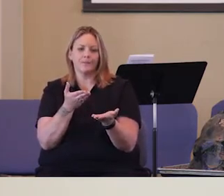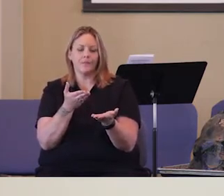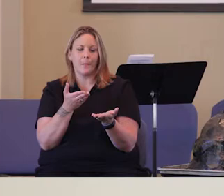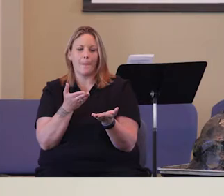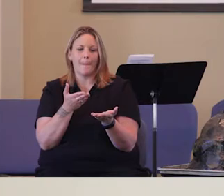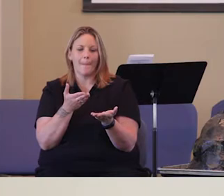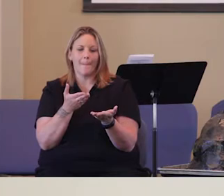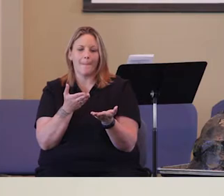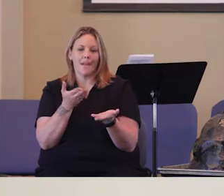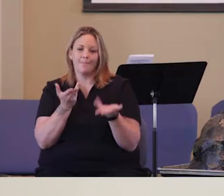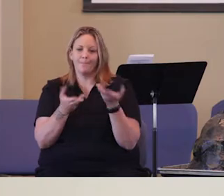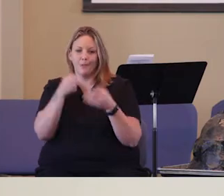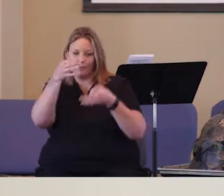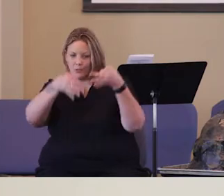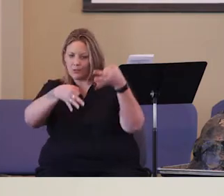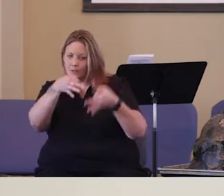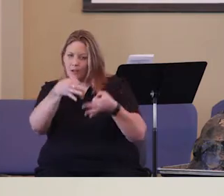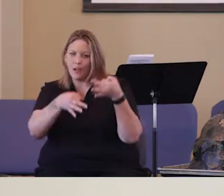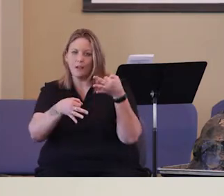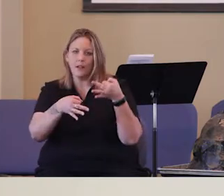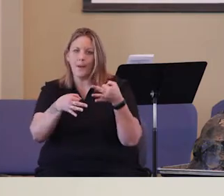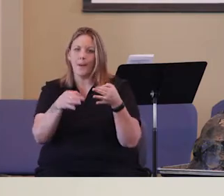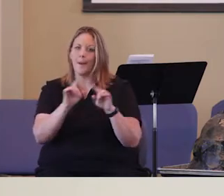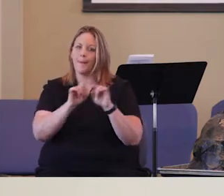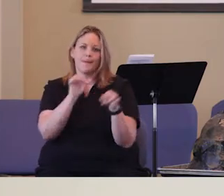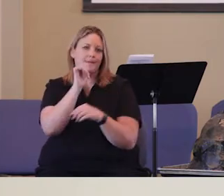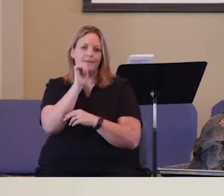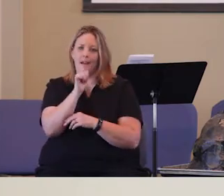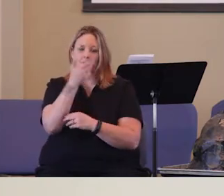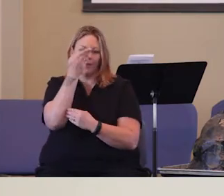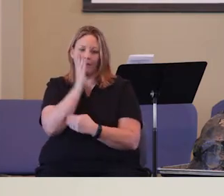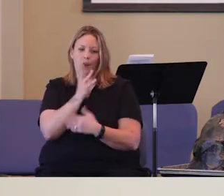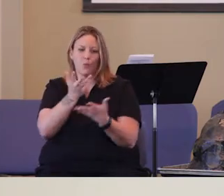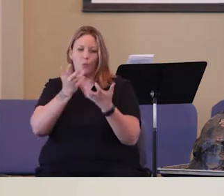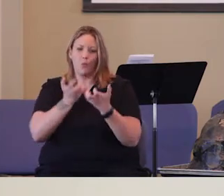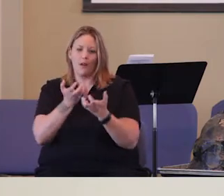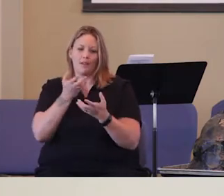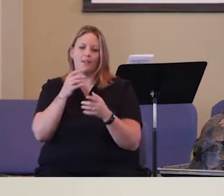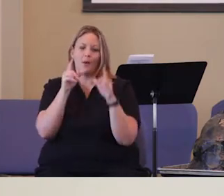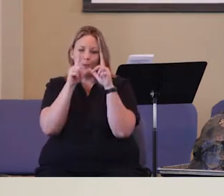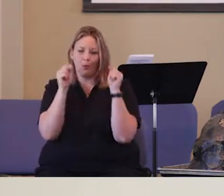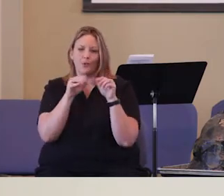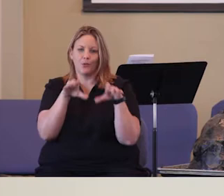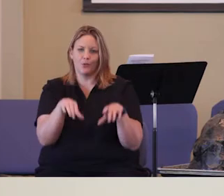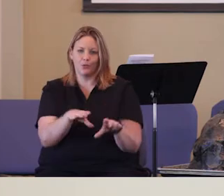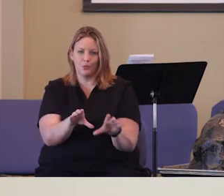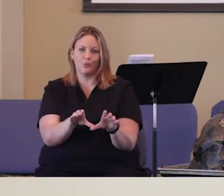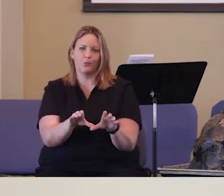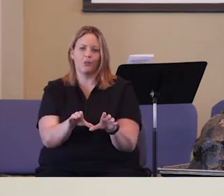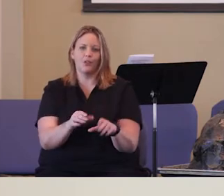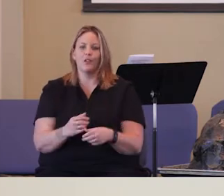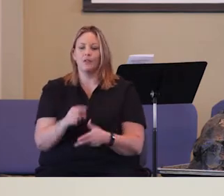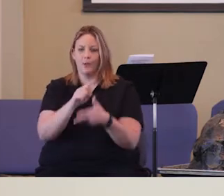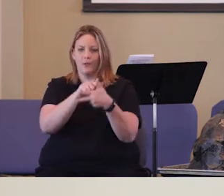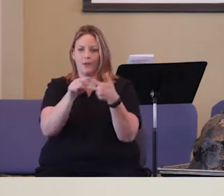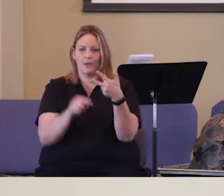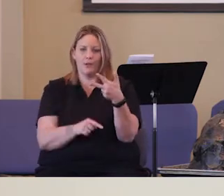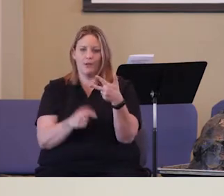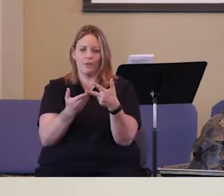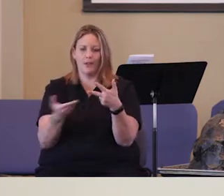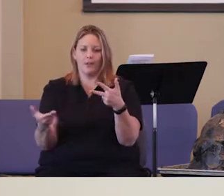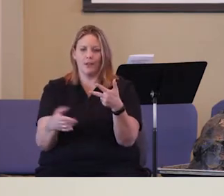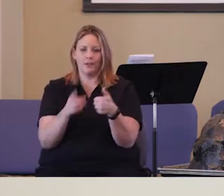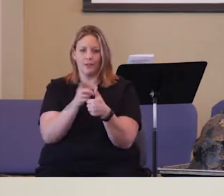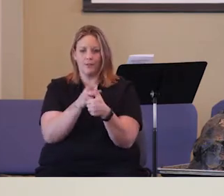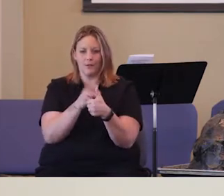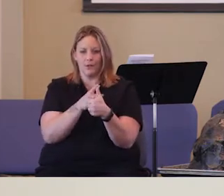could have been justified, but not what God wanted him to do. So, we're going look at three things. So, the